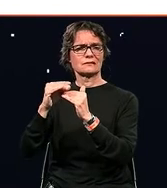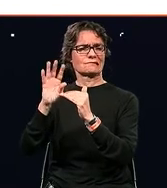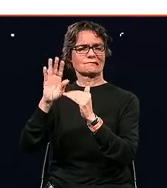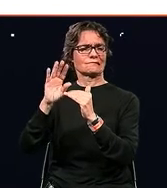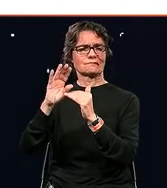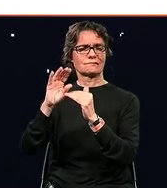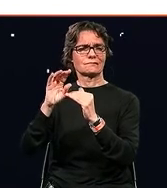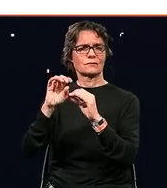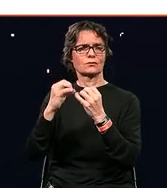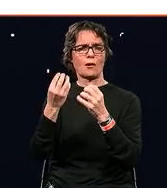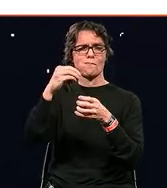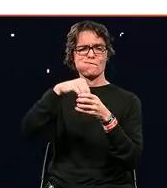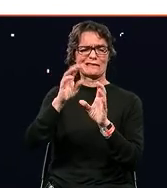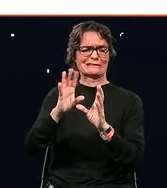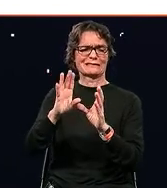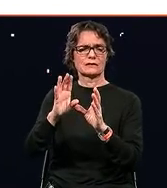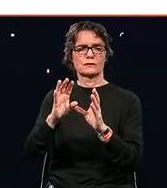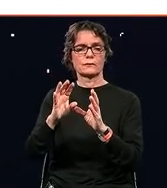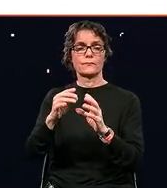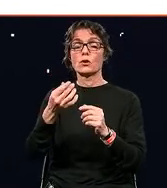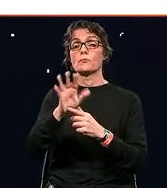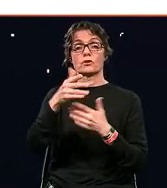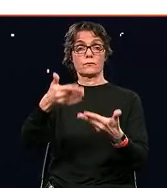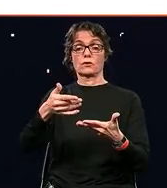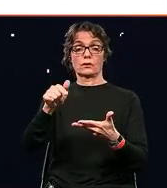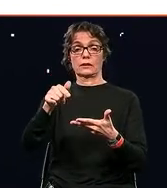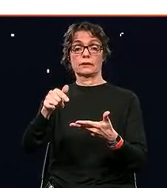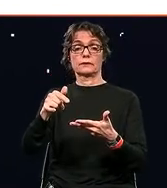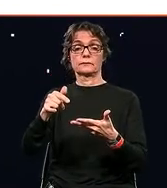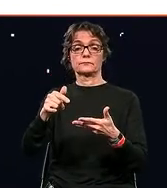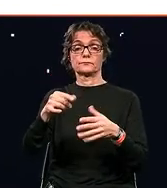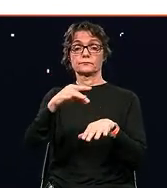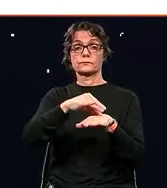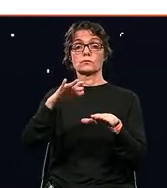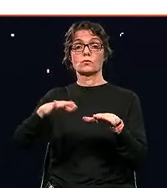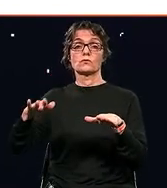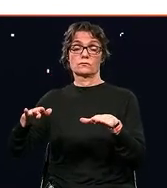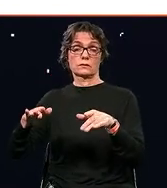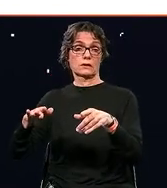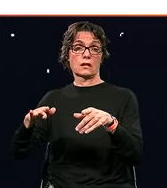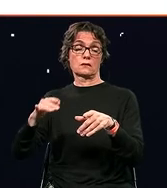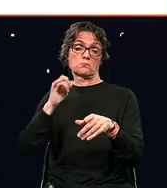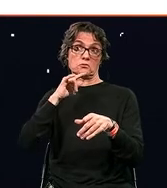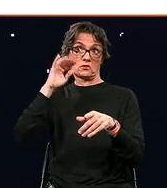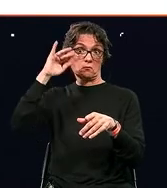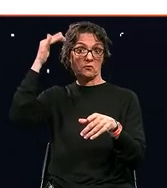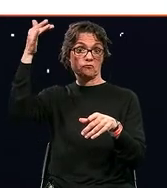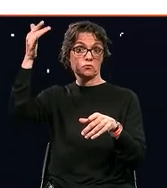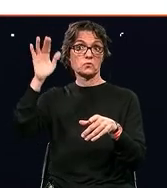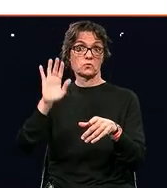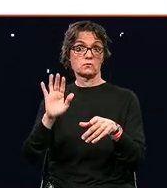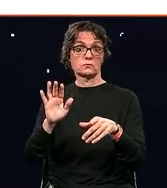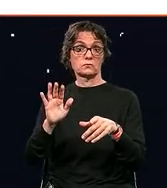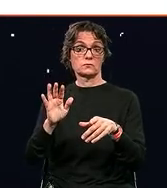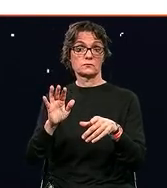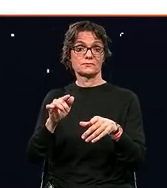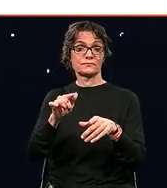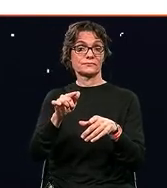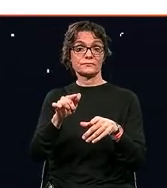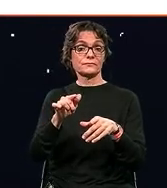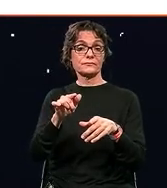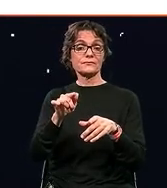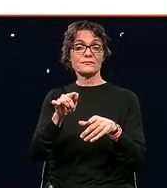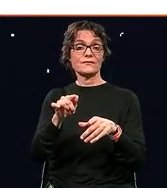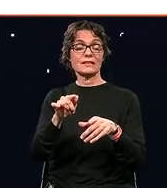society. So for example here showing what a hospital might look like in the future is not that